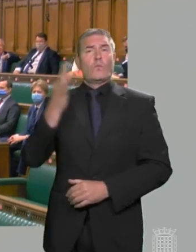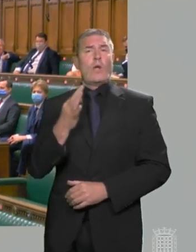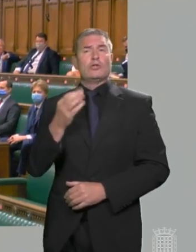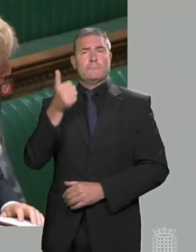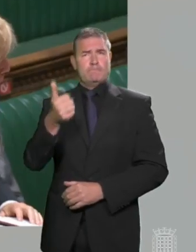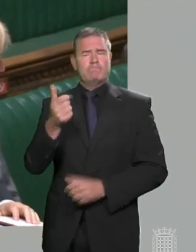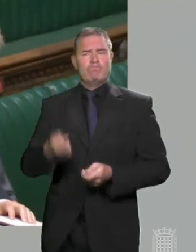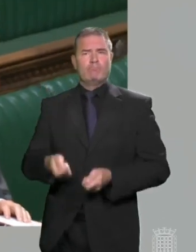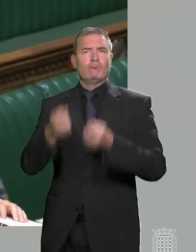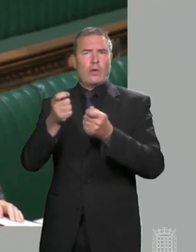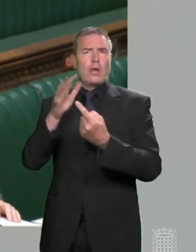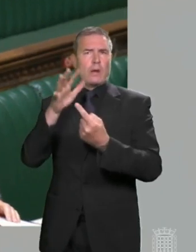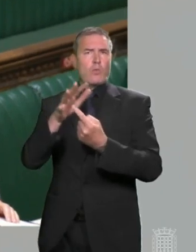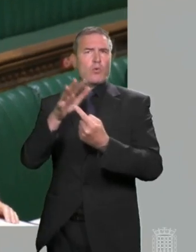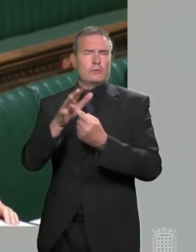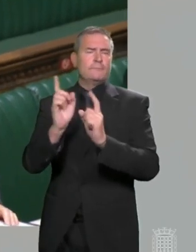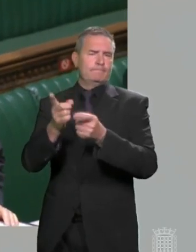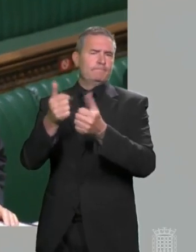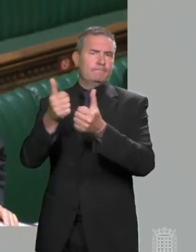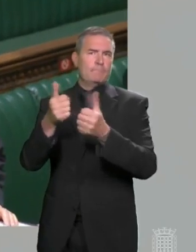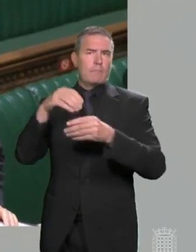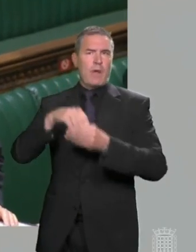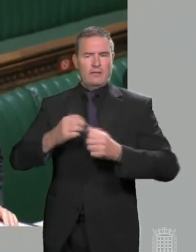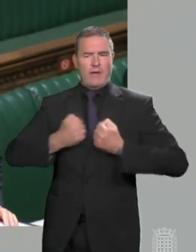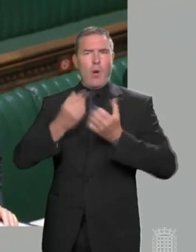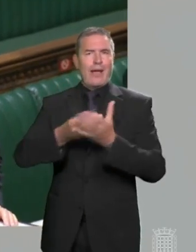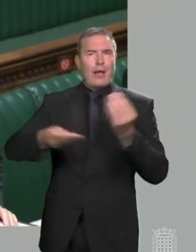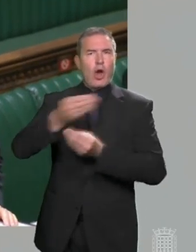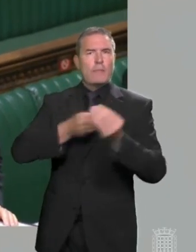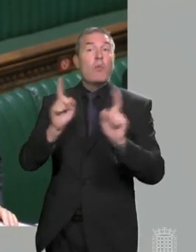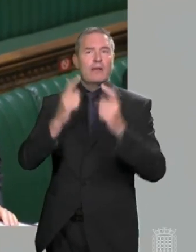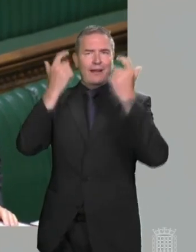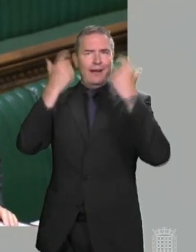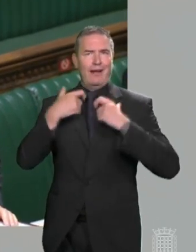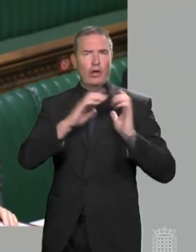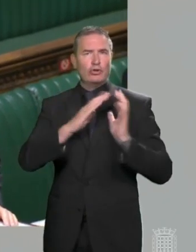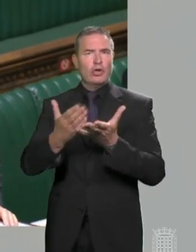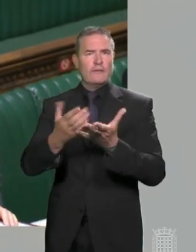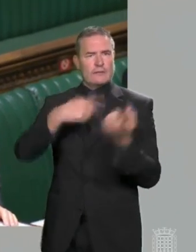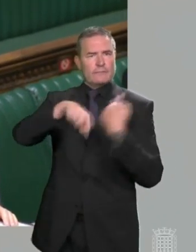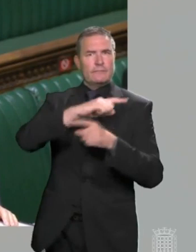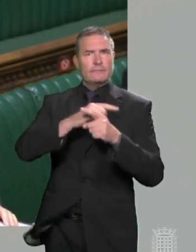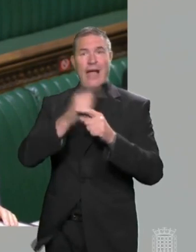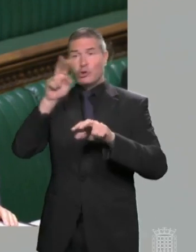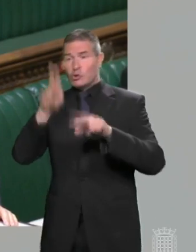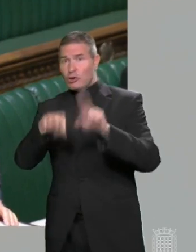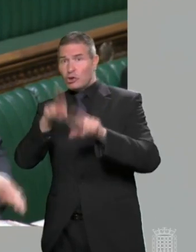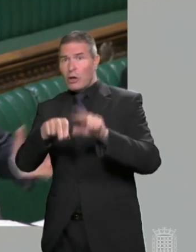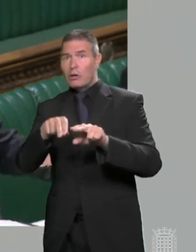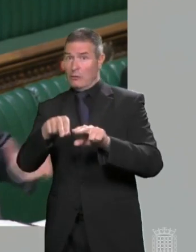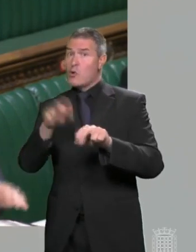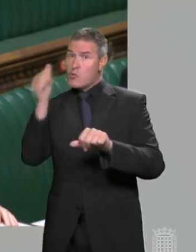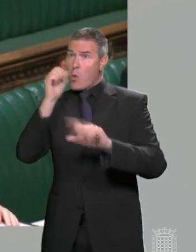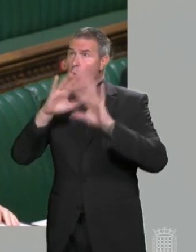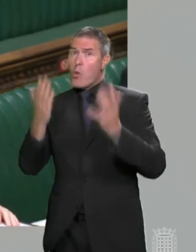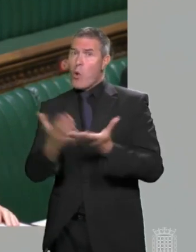a very important and vital sector of our economy, our legal services industry and our judicial system, which is admired around the world, one